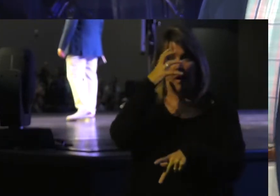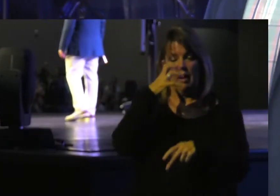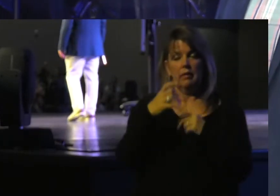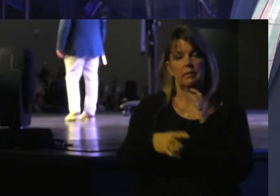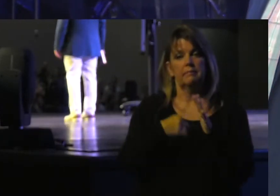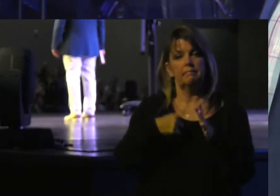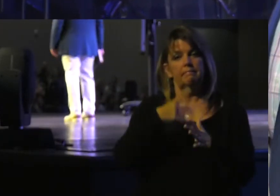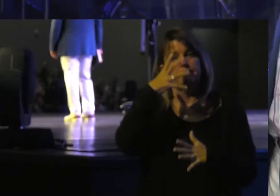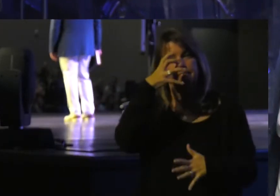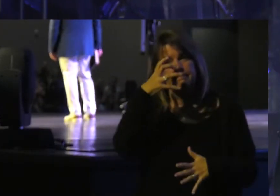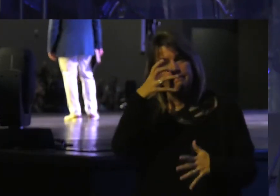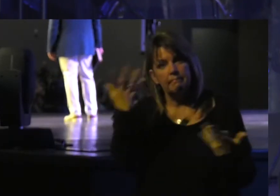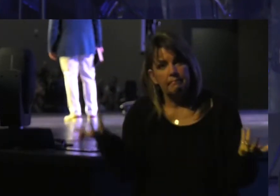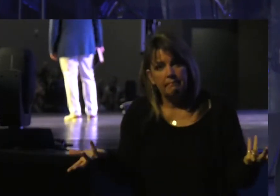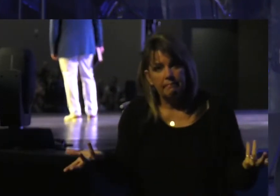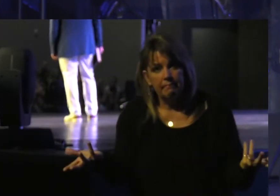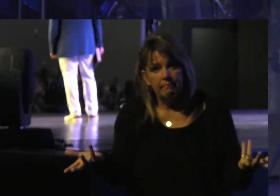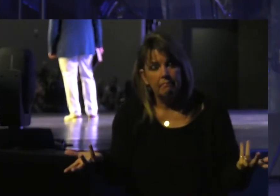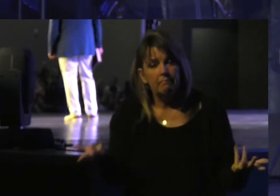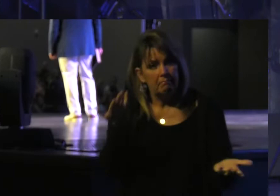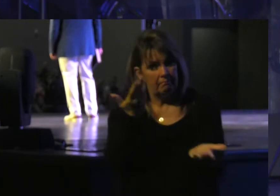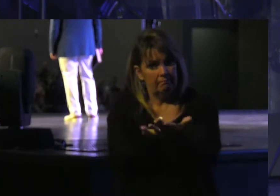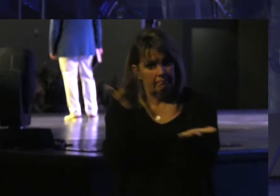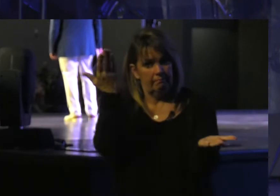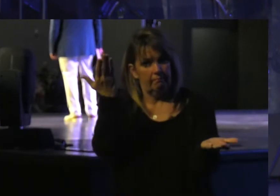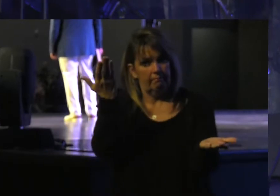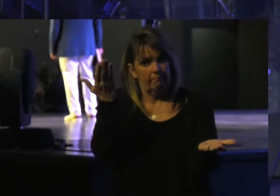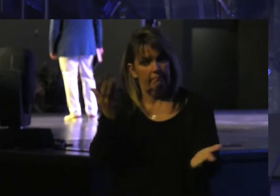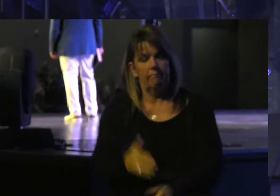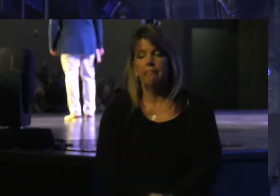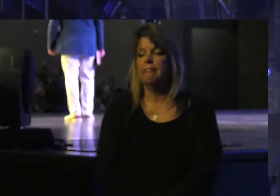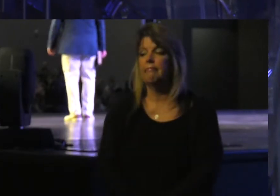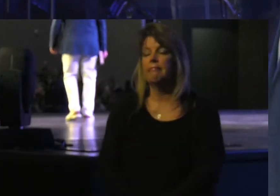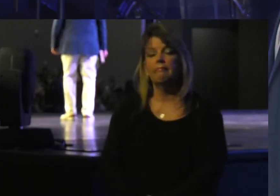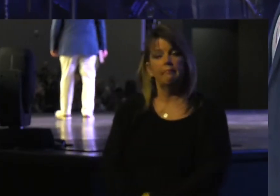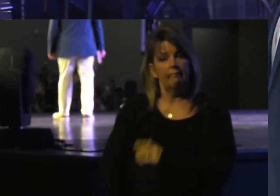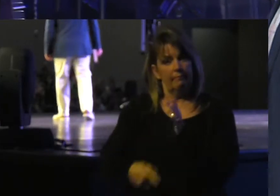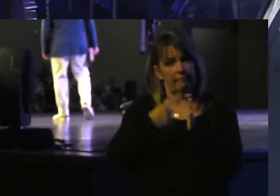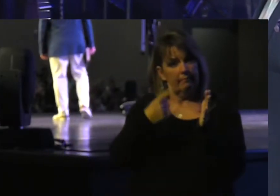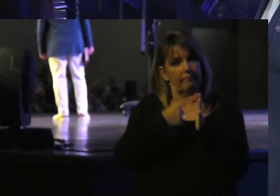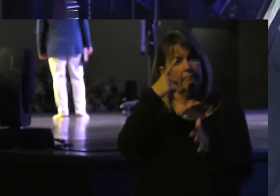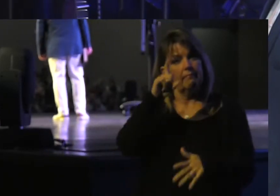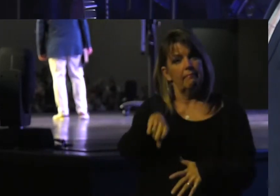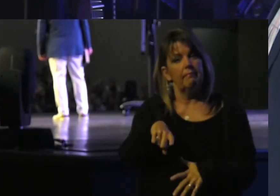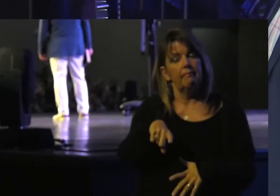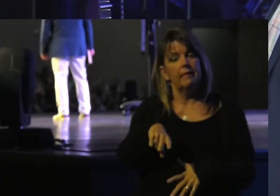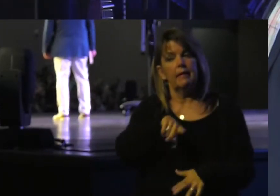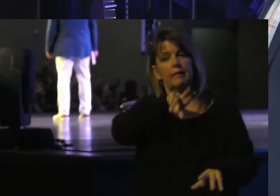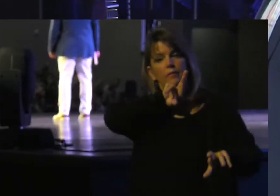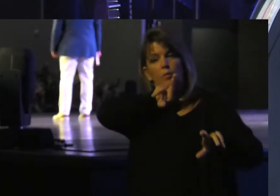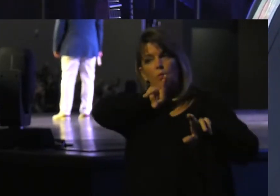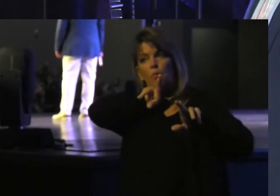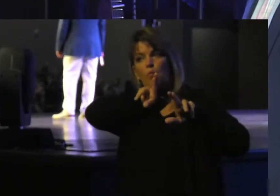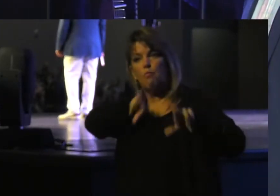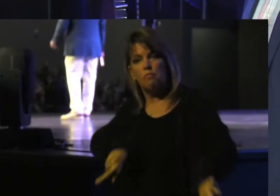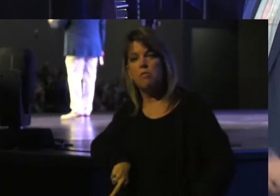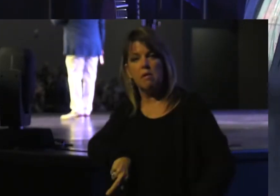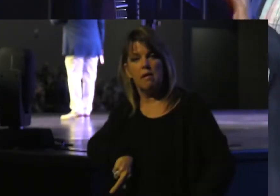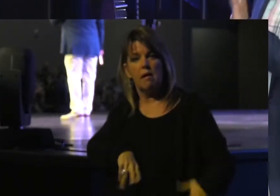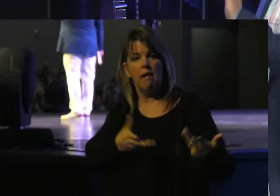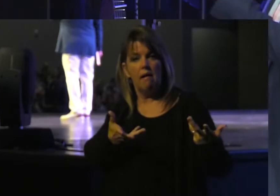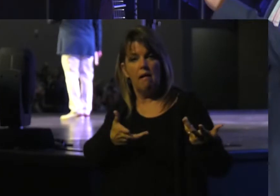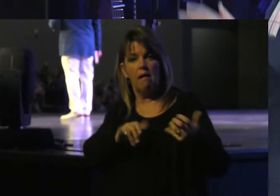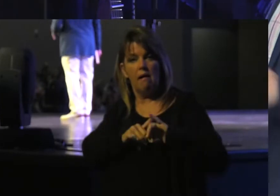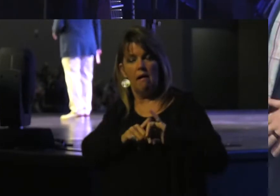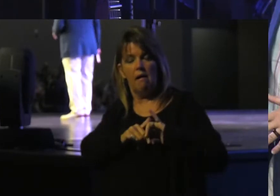sometimes anger is justified. Sometimes we have to react in such